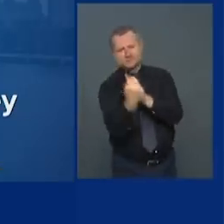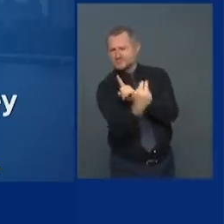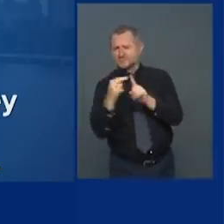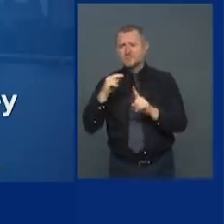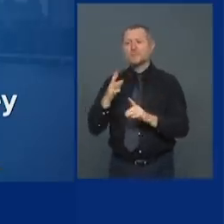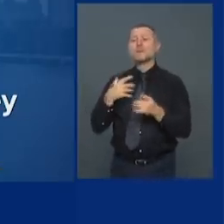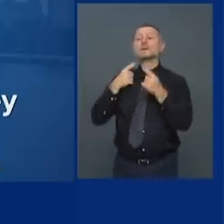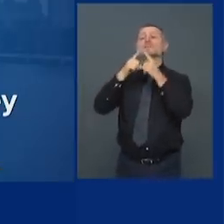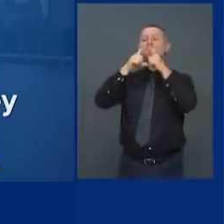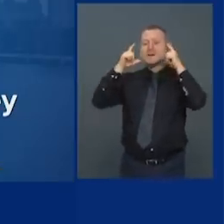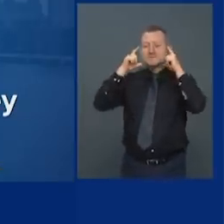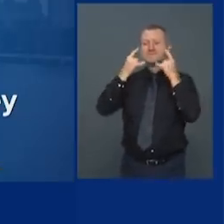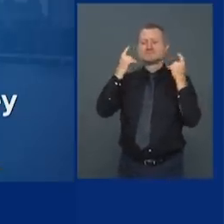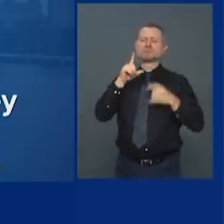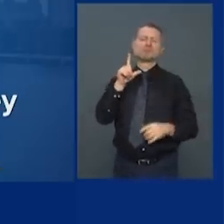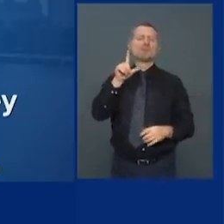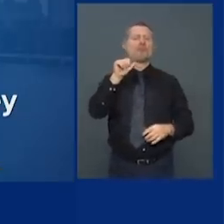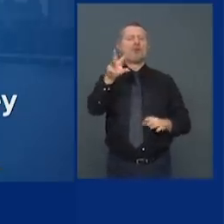wearing is a law.